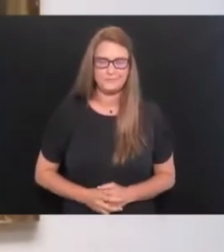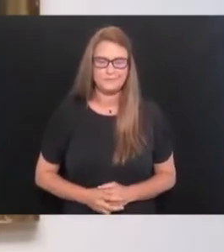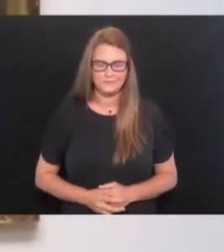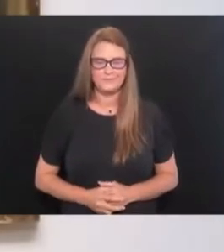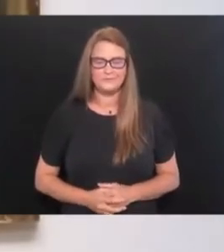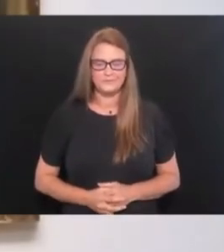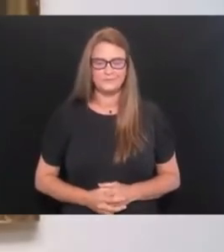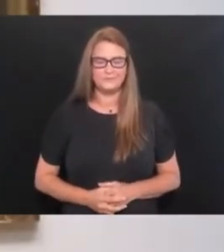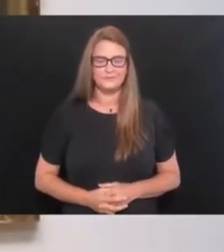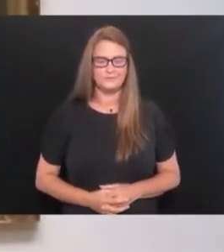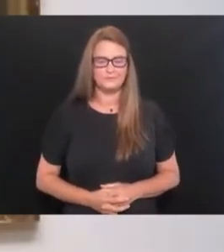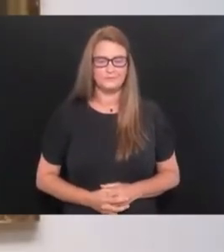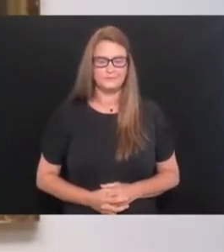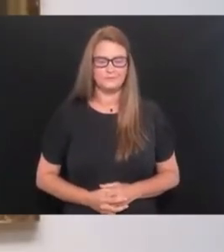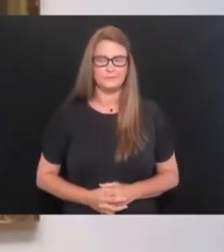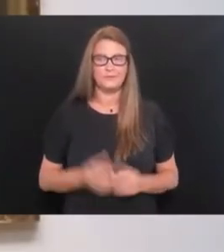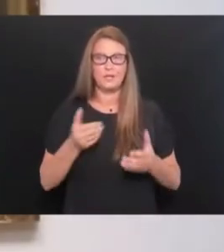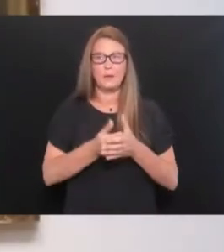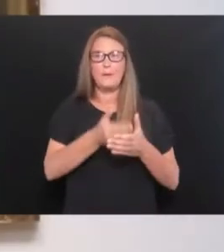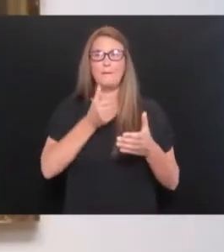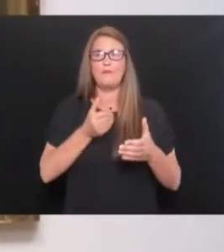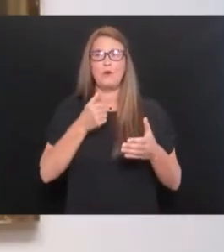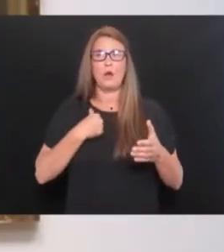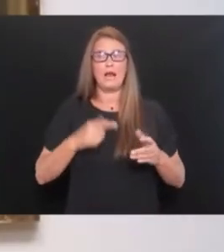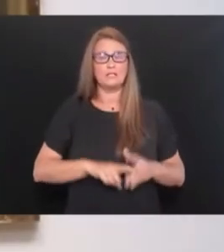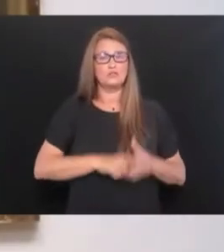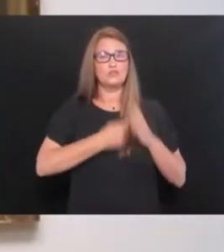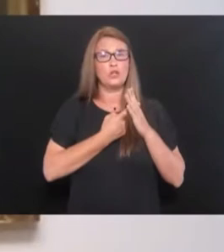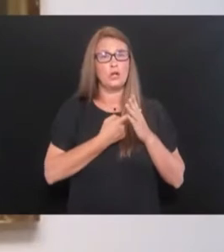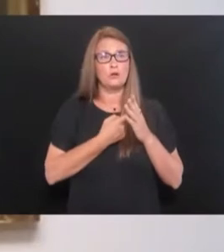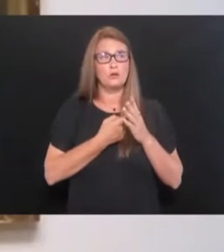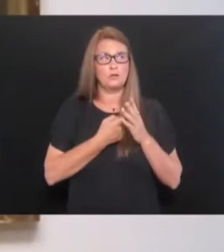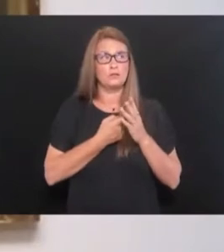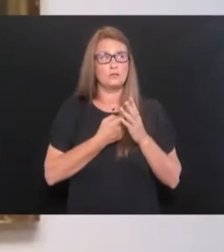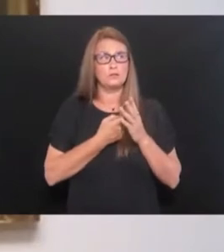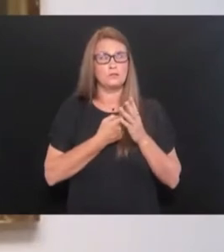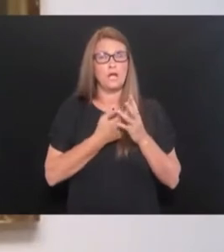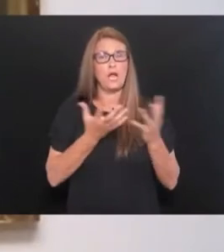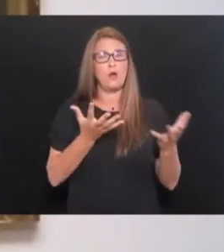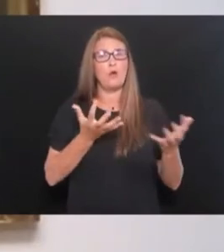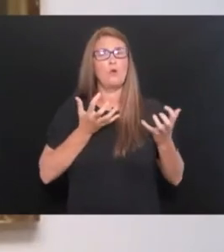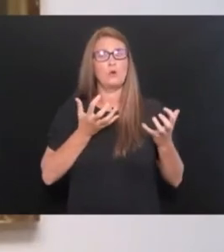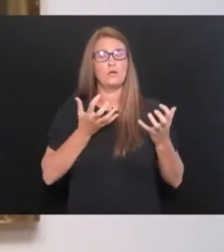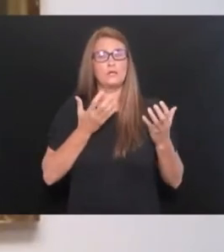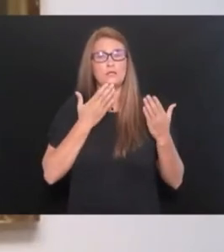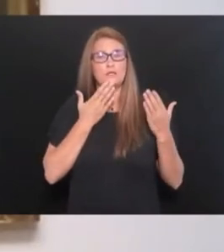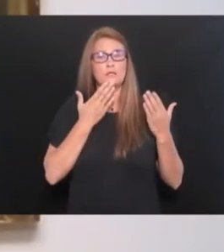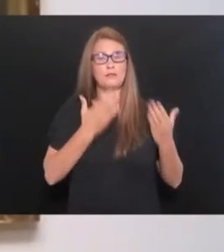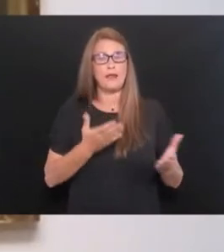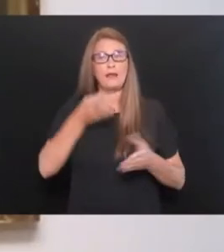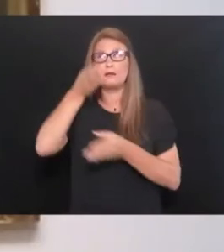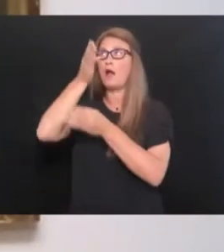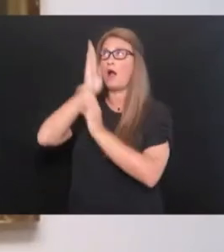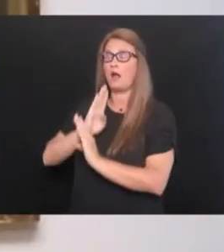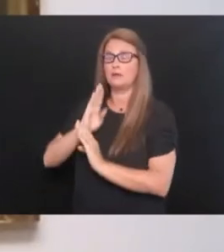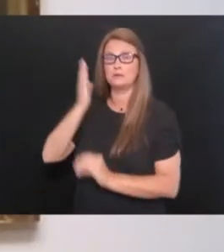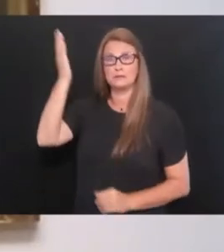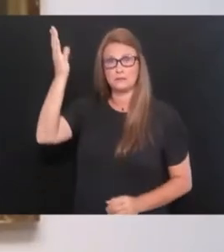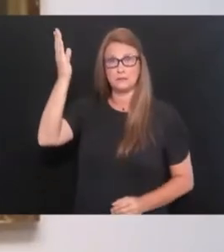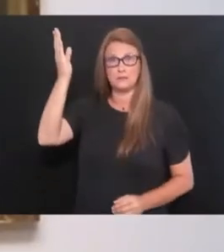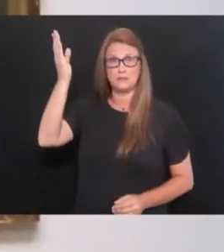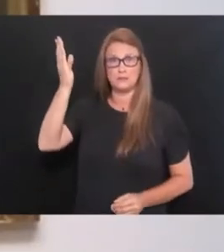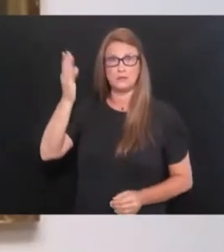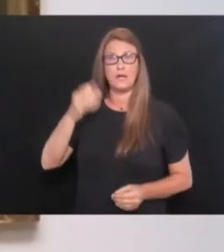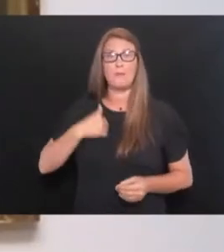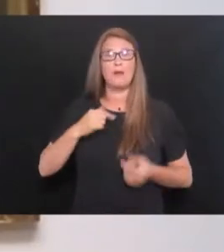All right. Before I start, I want to, I want to, I'd like to thank God and all of our